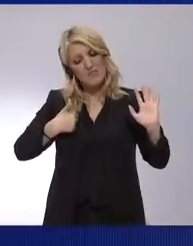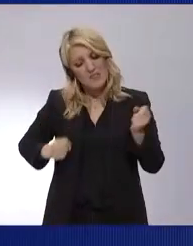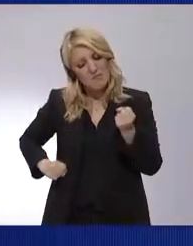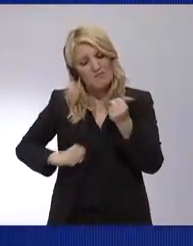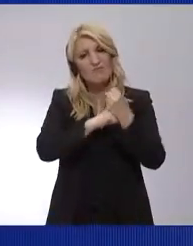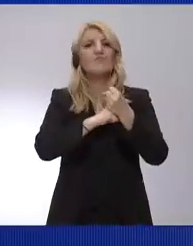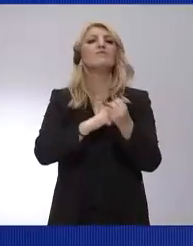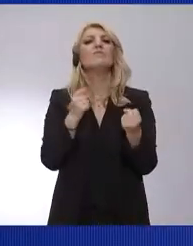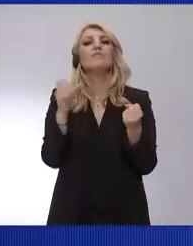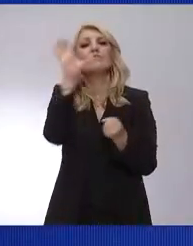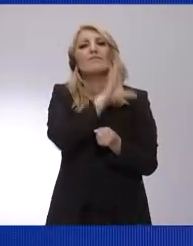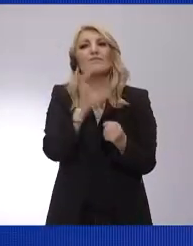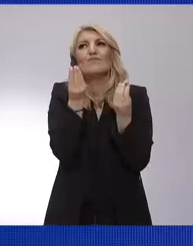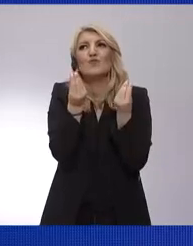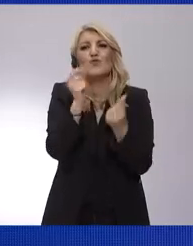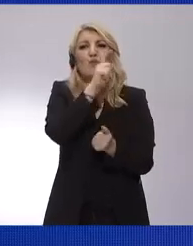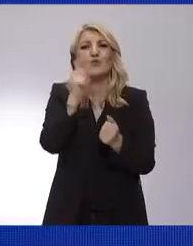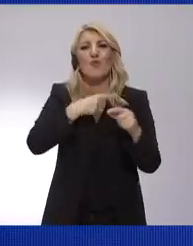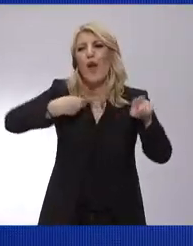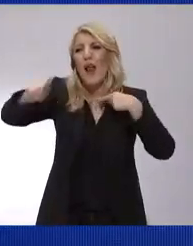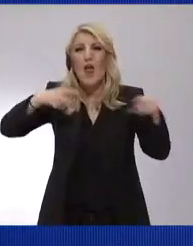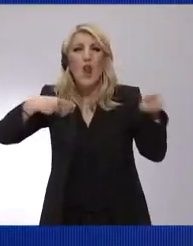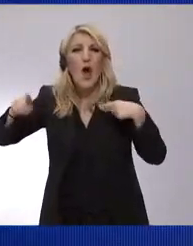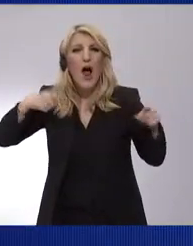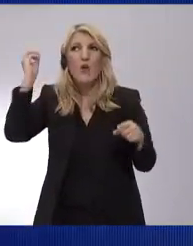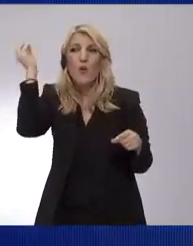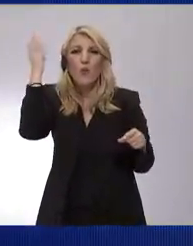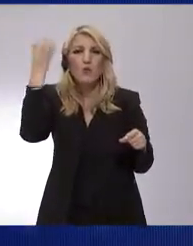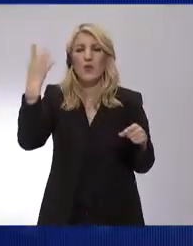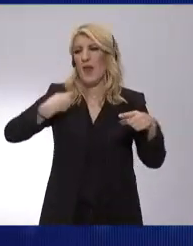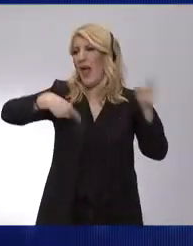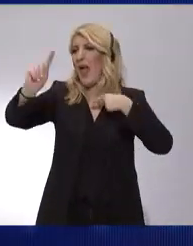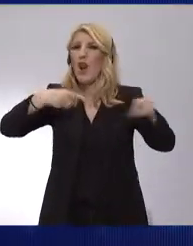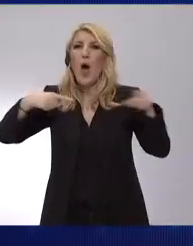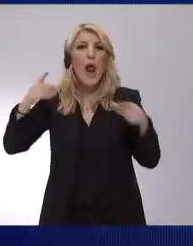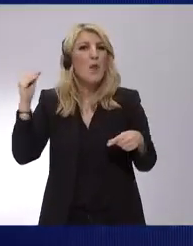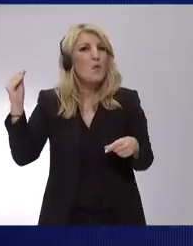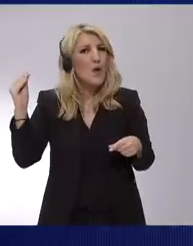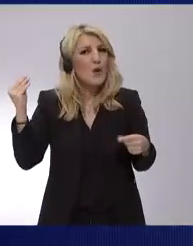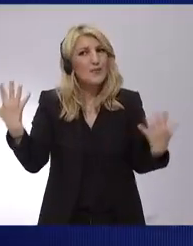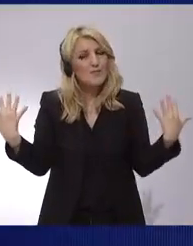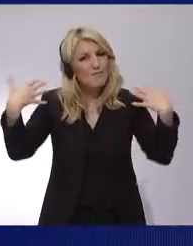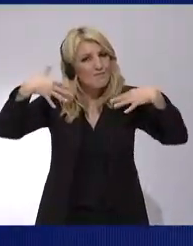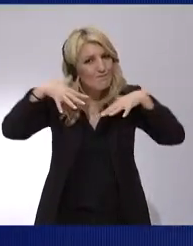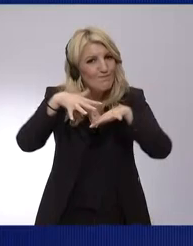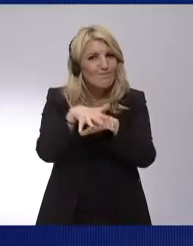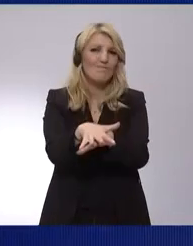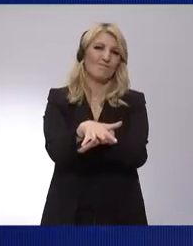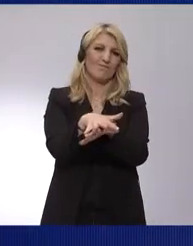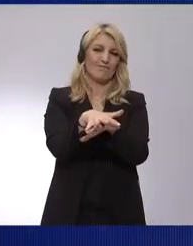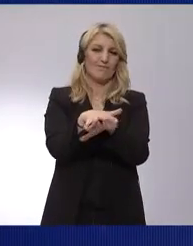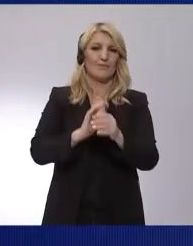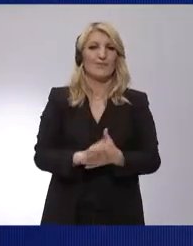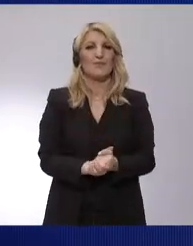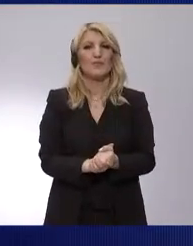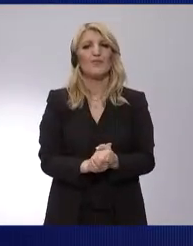on the European level, linked by the Jewish Christian tradition, by our idea of a welfare state, of